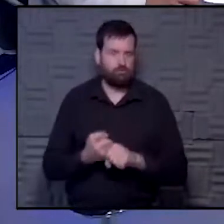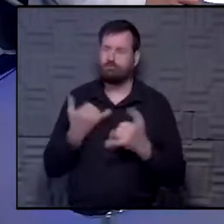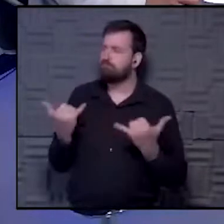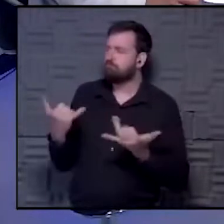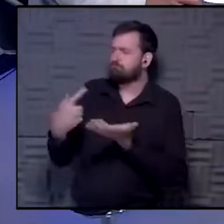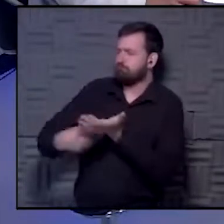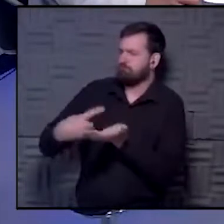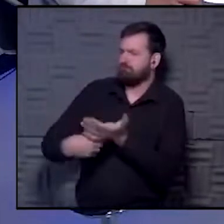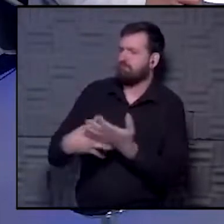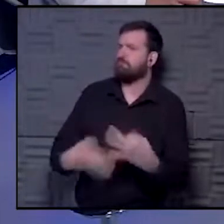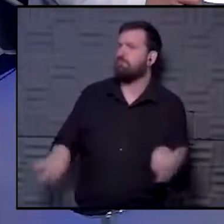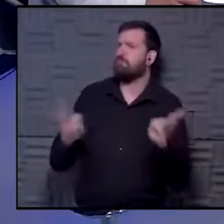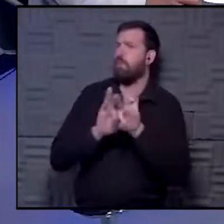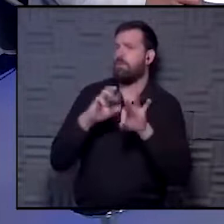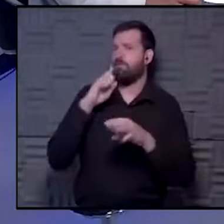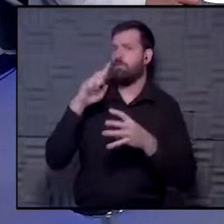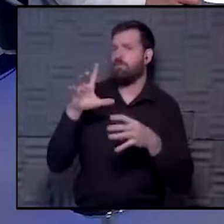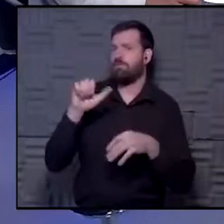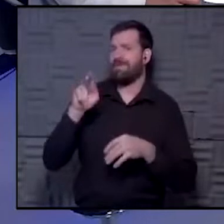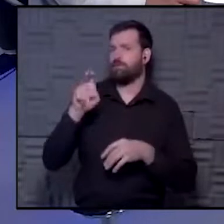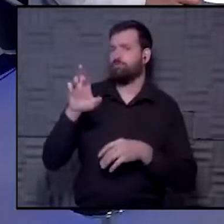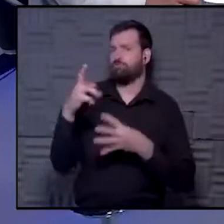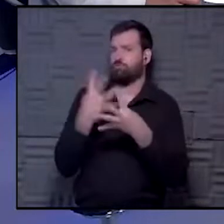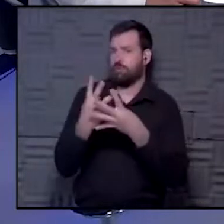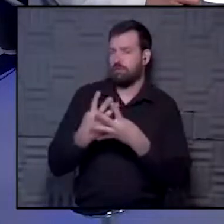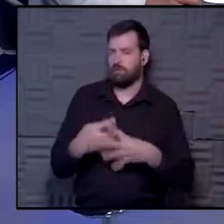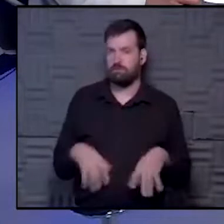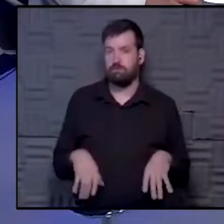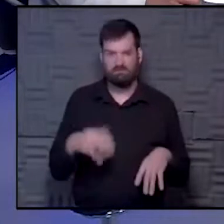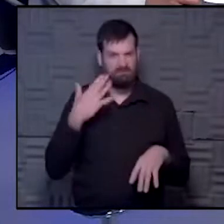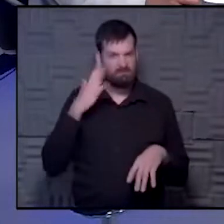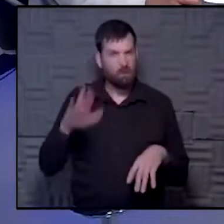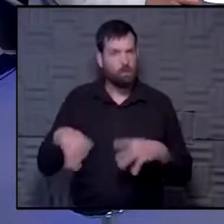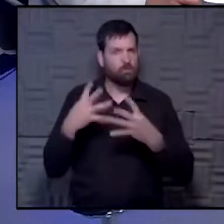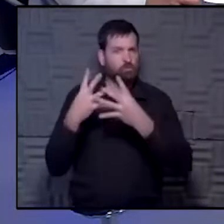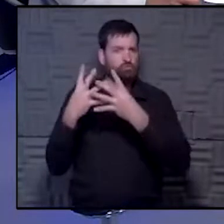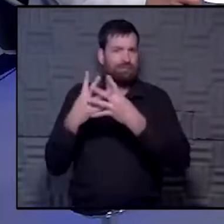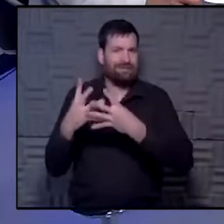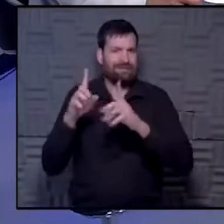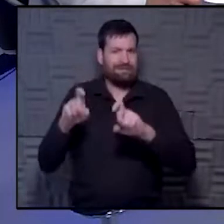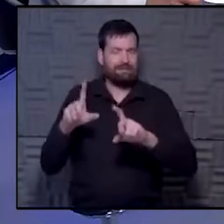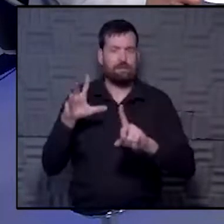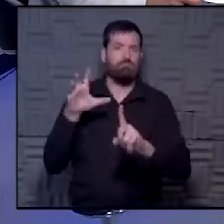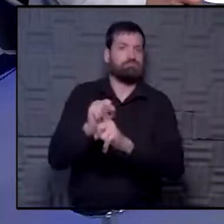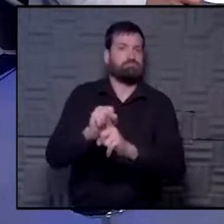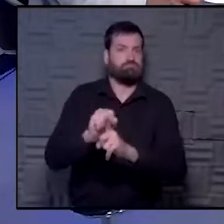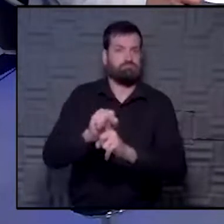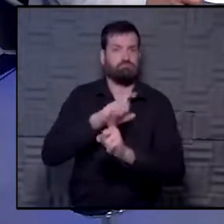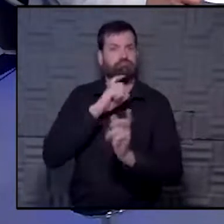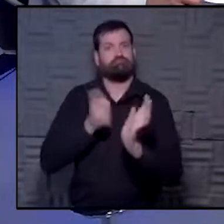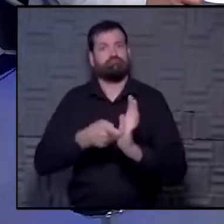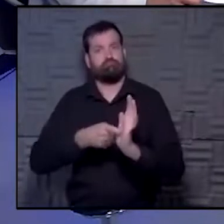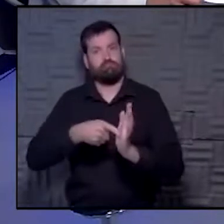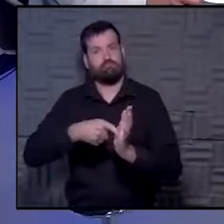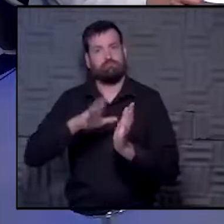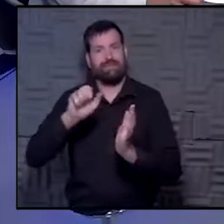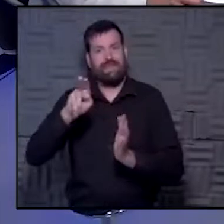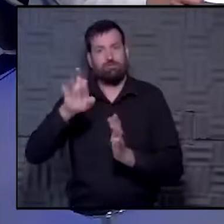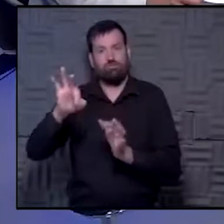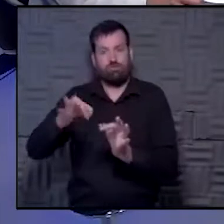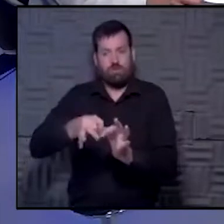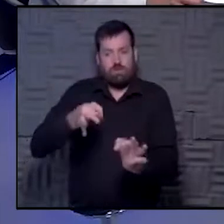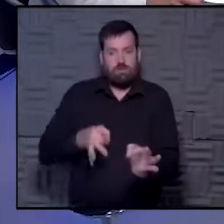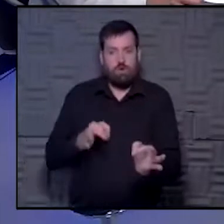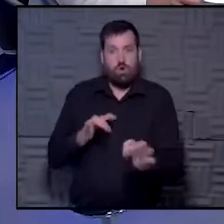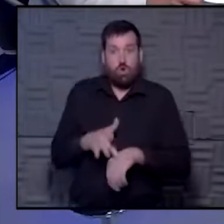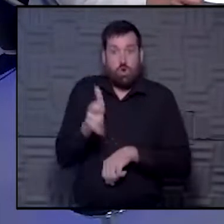importance of screening. So we know that screening tests help catch cancers earlier. Why